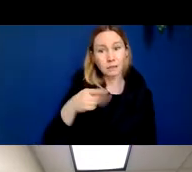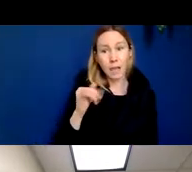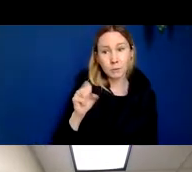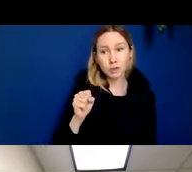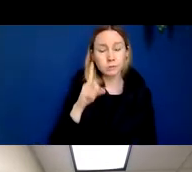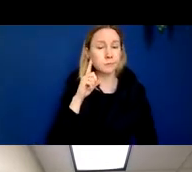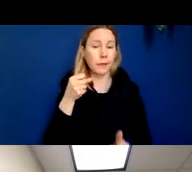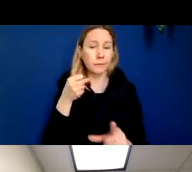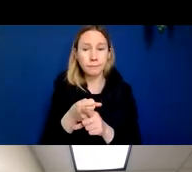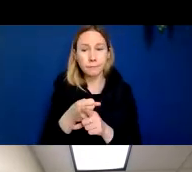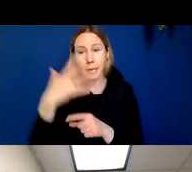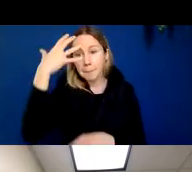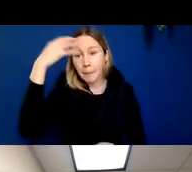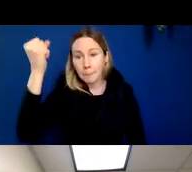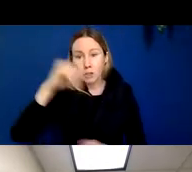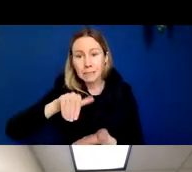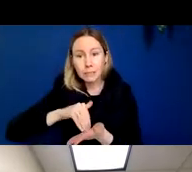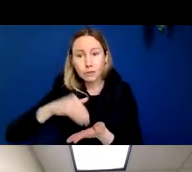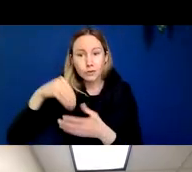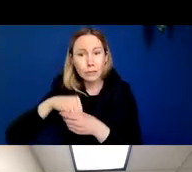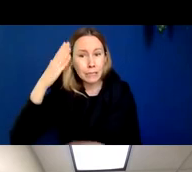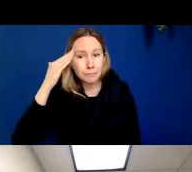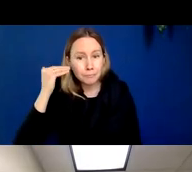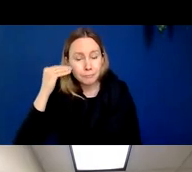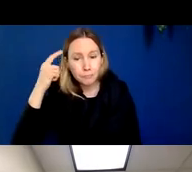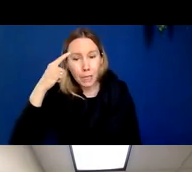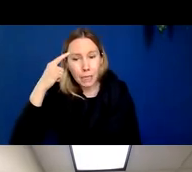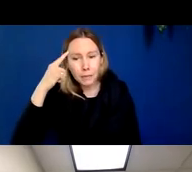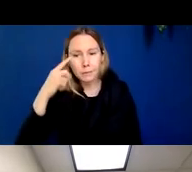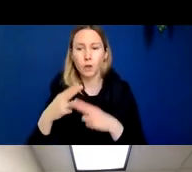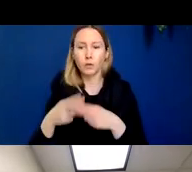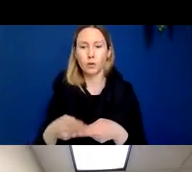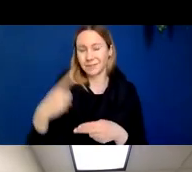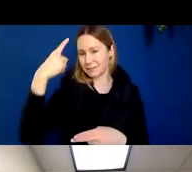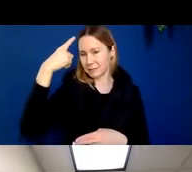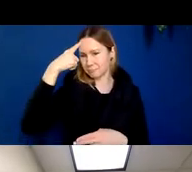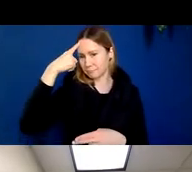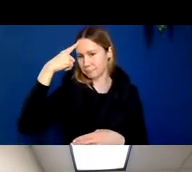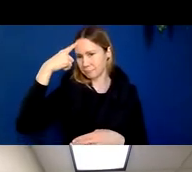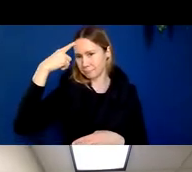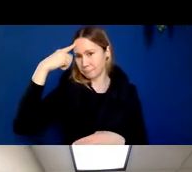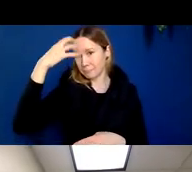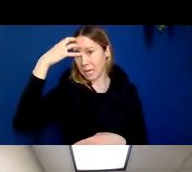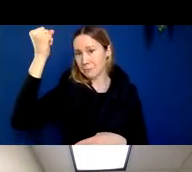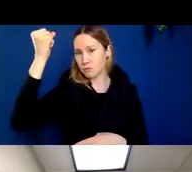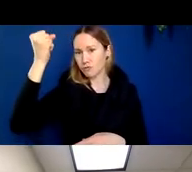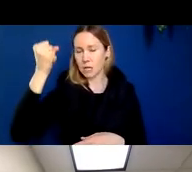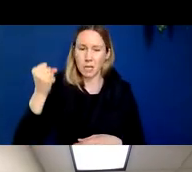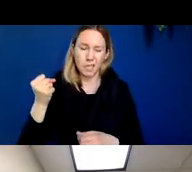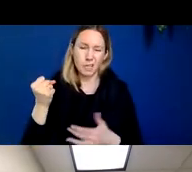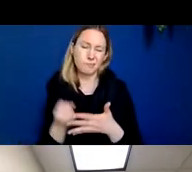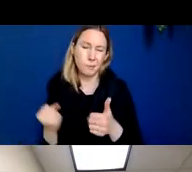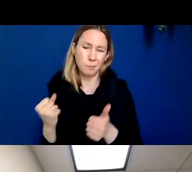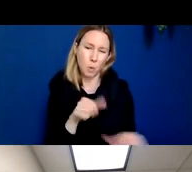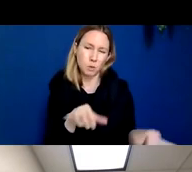primarily the memory centers of the brain and produces what we call like the memory predominant syndrome, which is the most common one. affects people